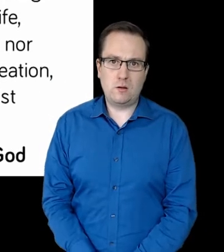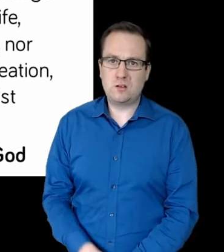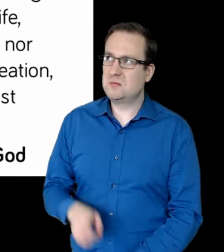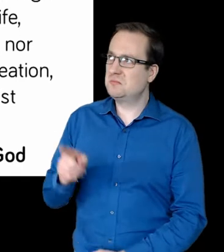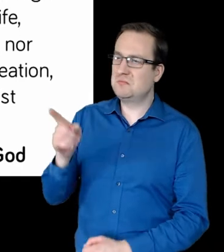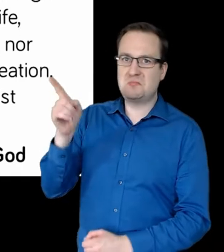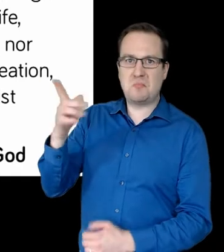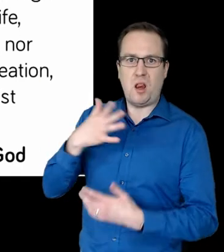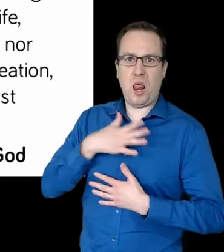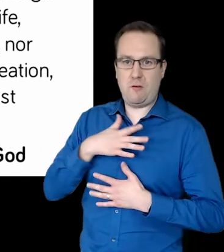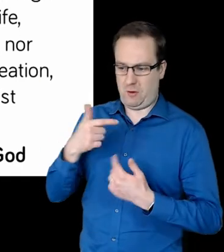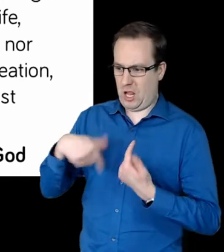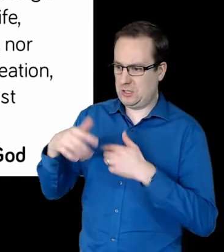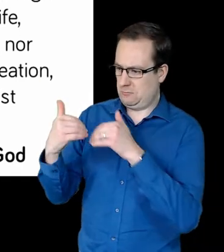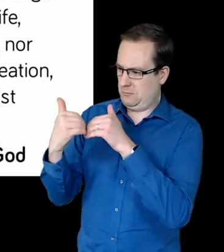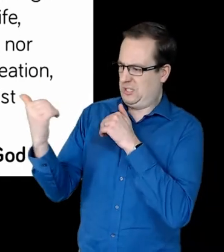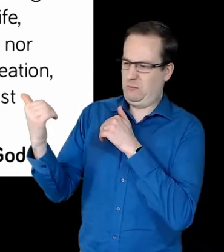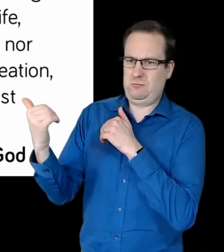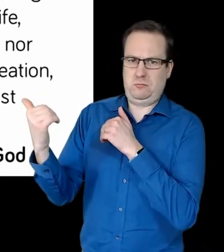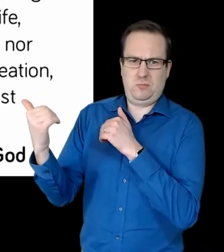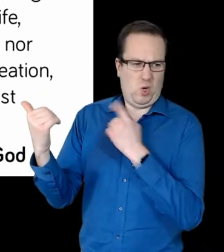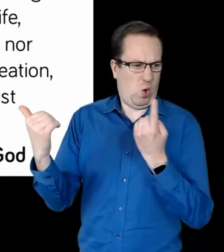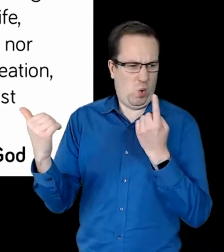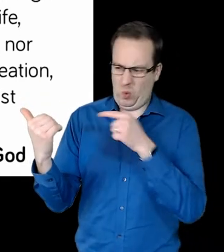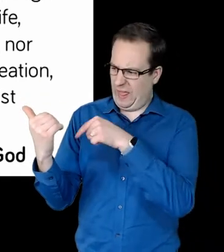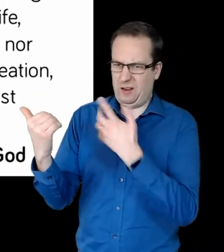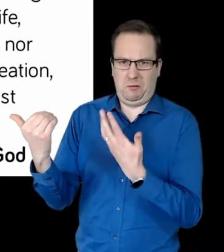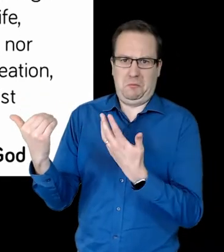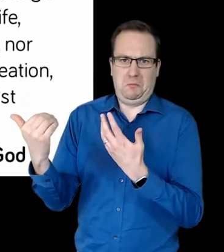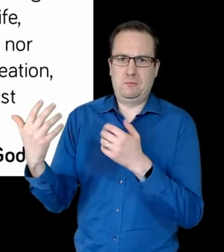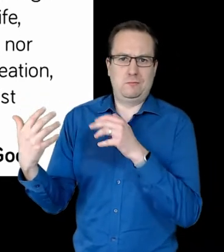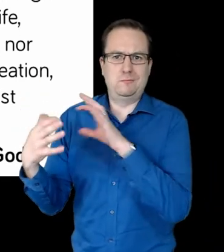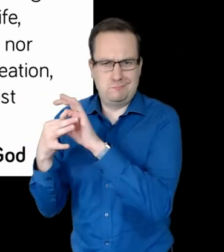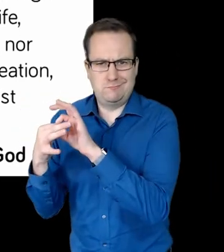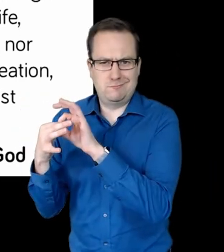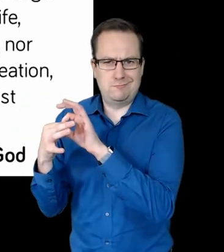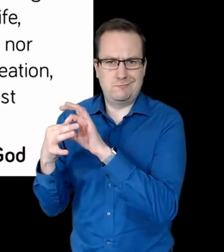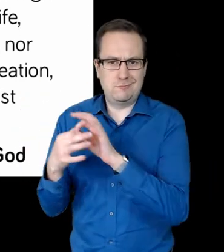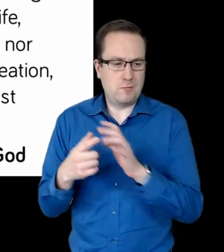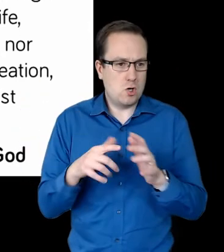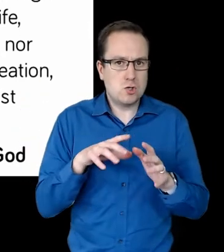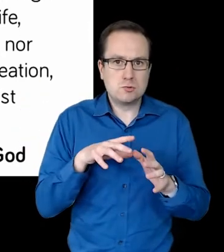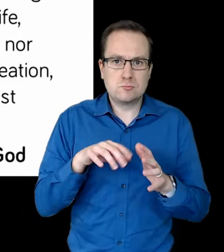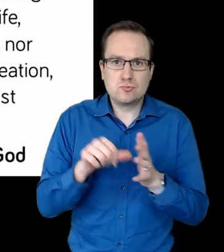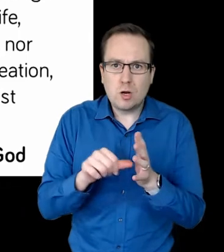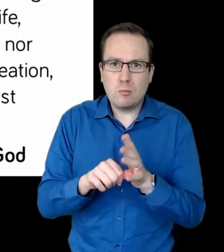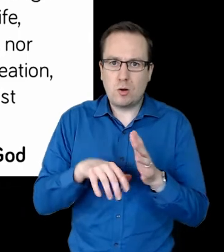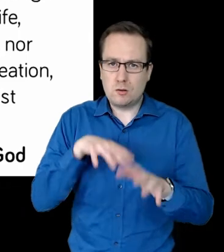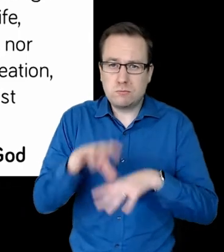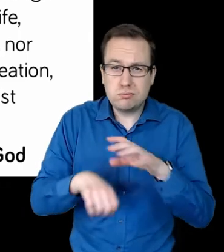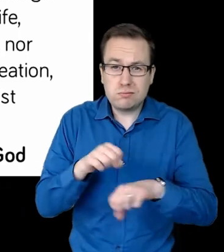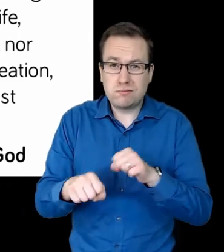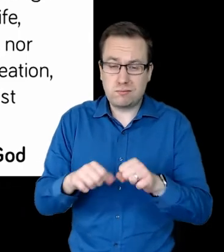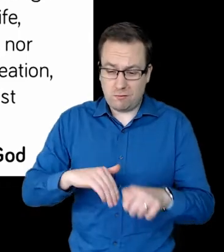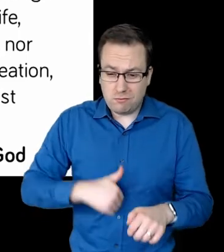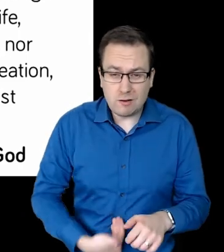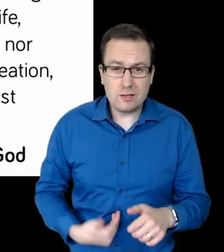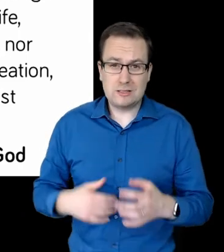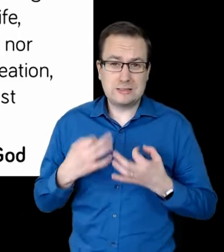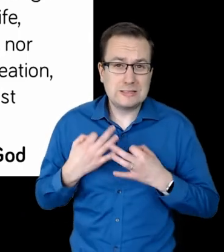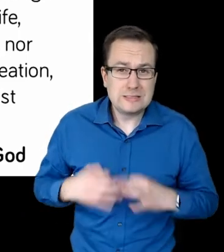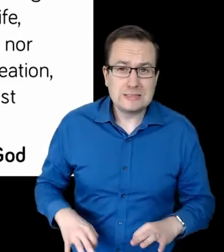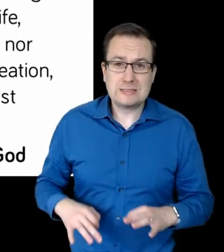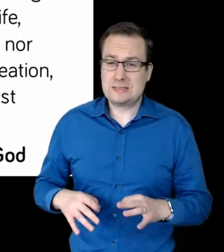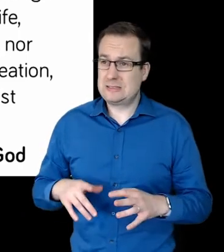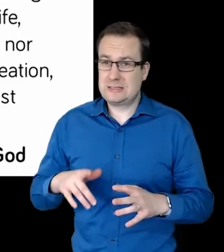from the love of Christ. Should trouble or hardship or persecution. Or famine or nakedness or danger